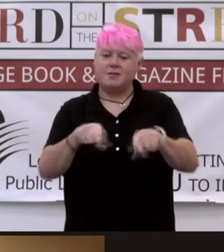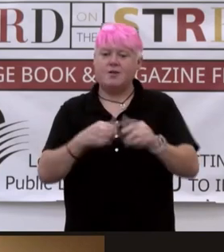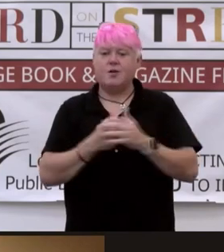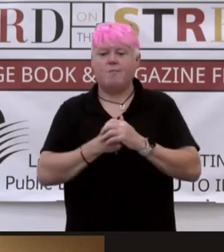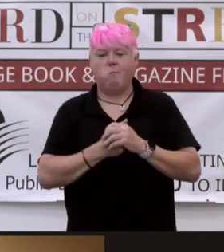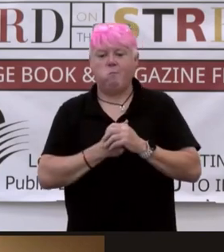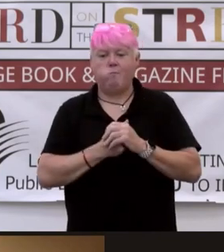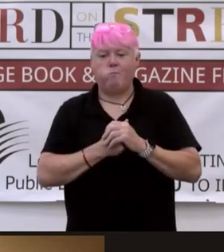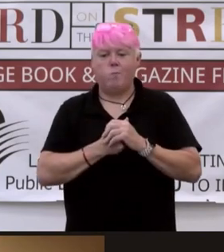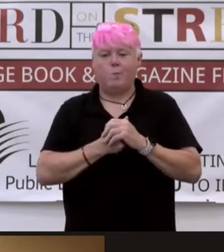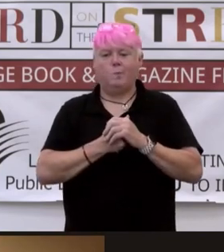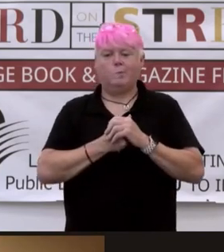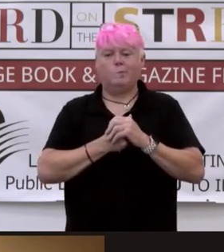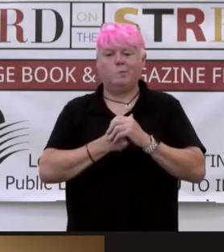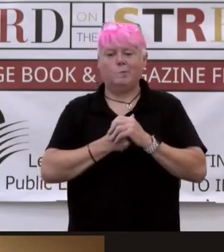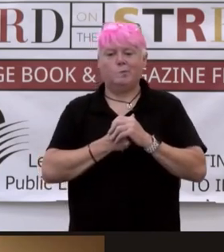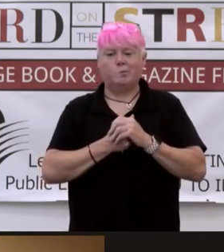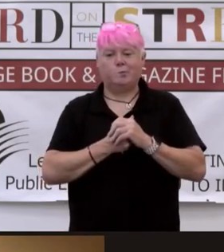Anybody?